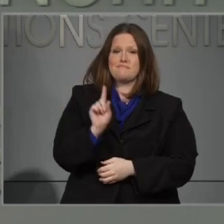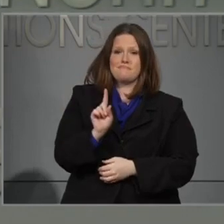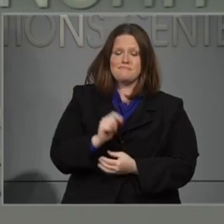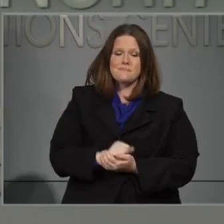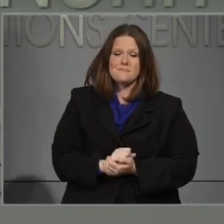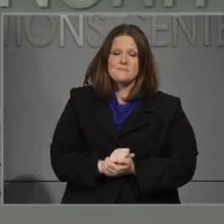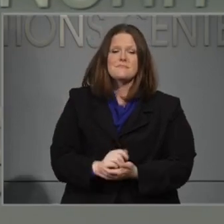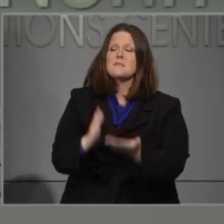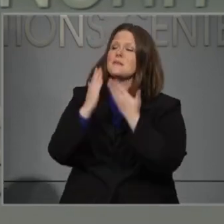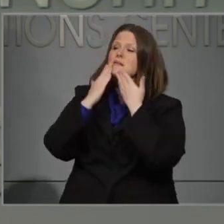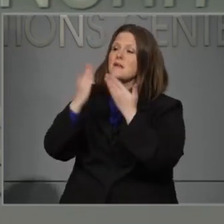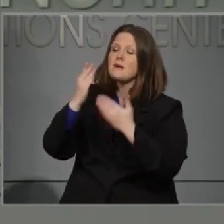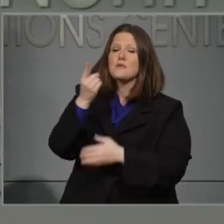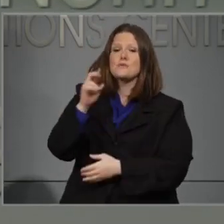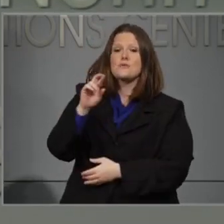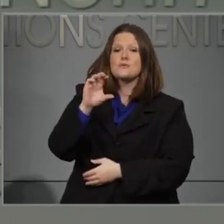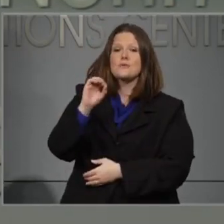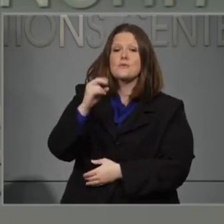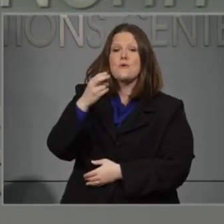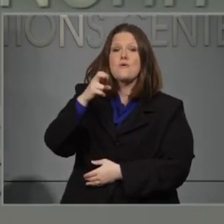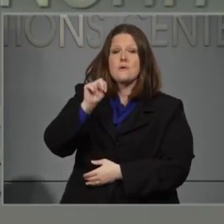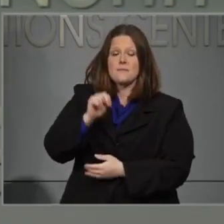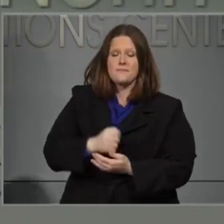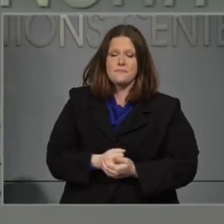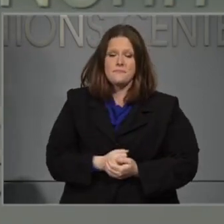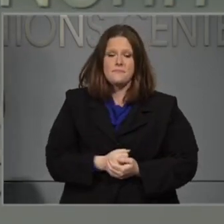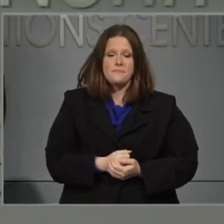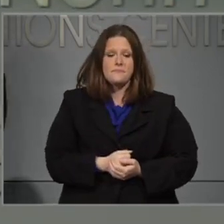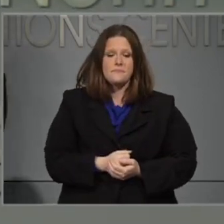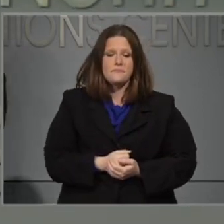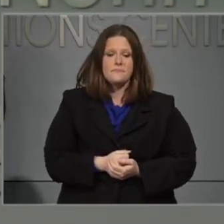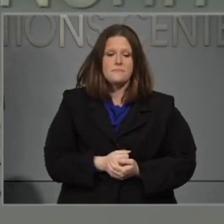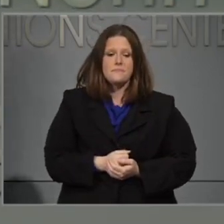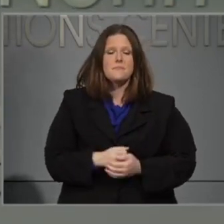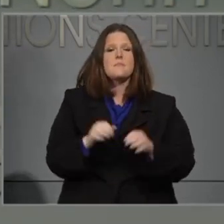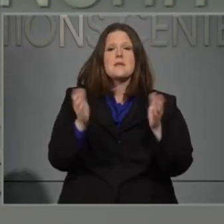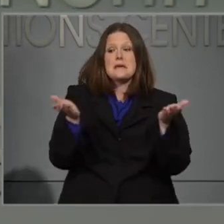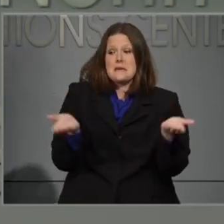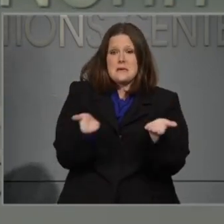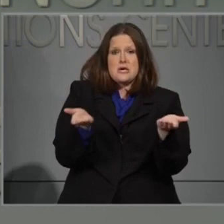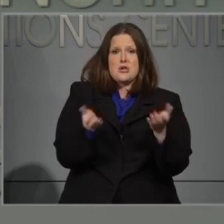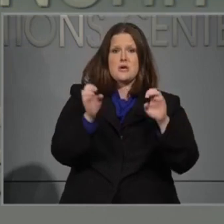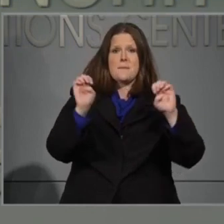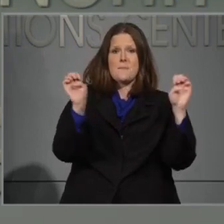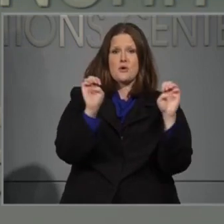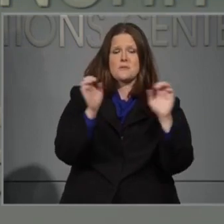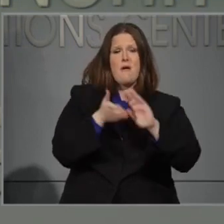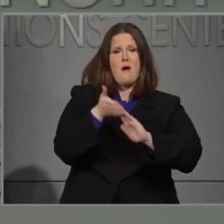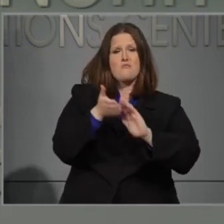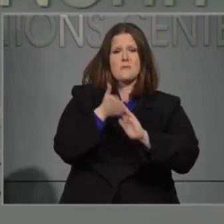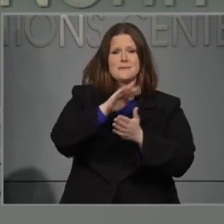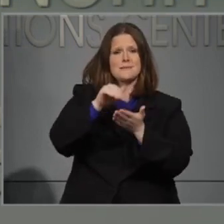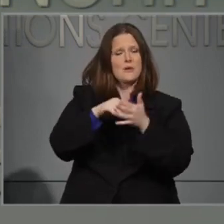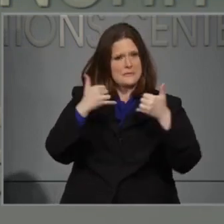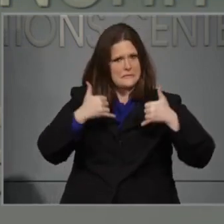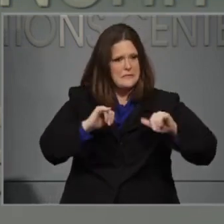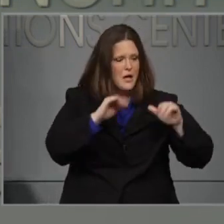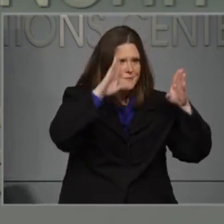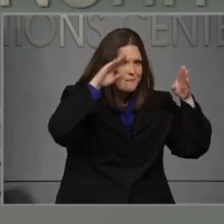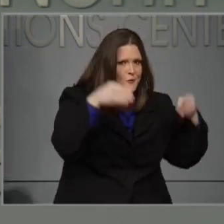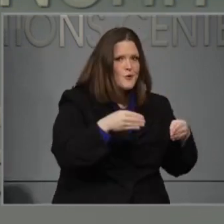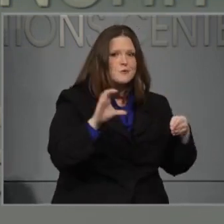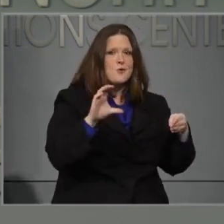Thank you, Dr. Cohen. As our Emergency Operations Center stays activated for our COVID-19